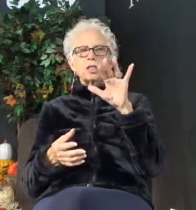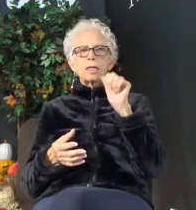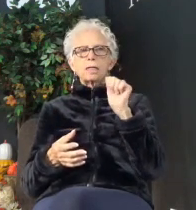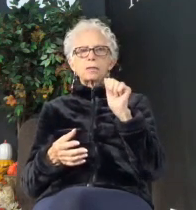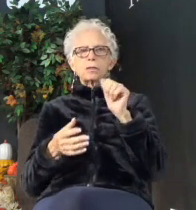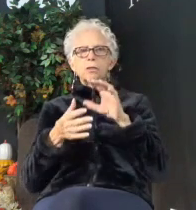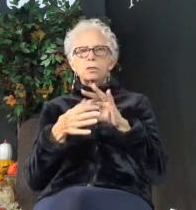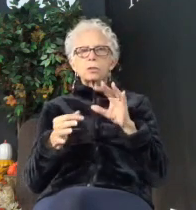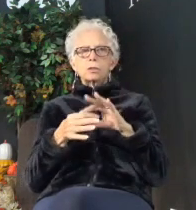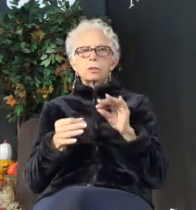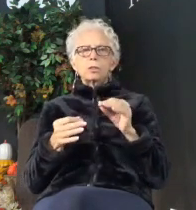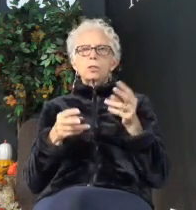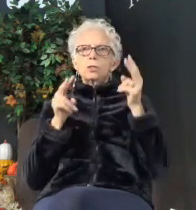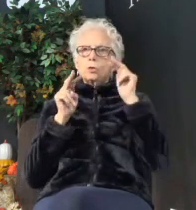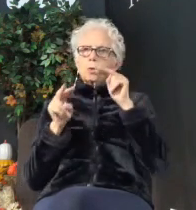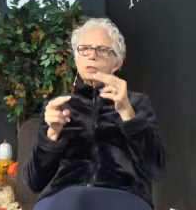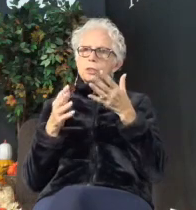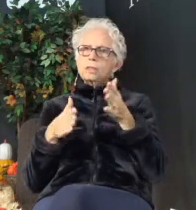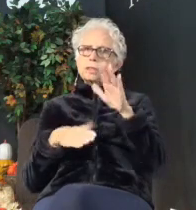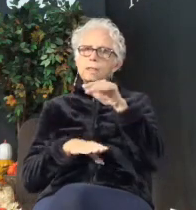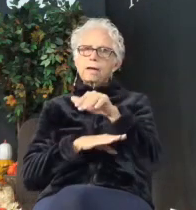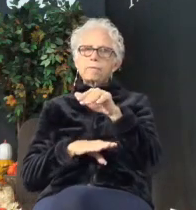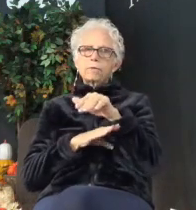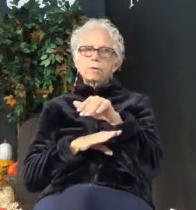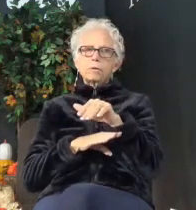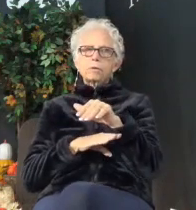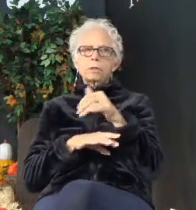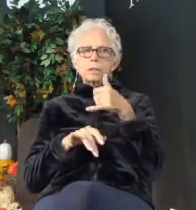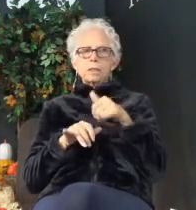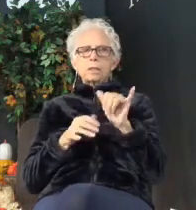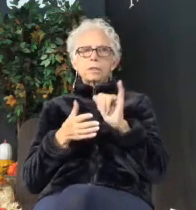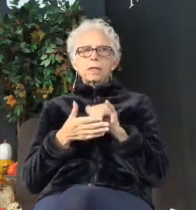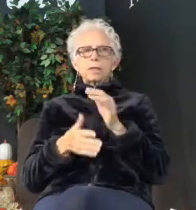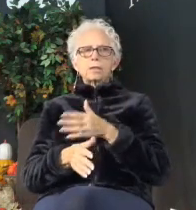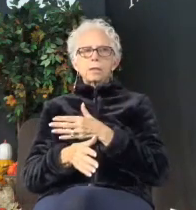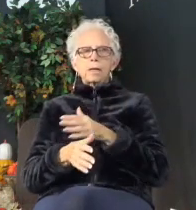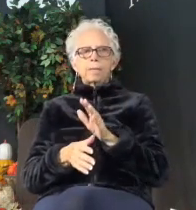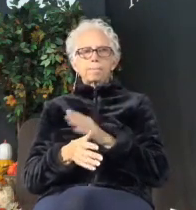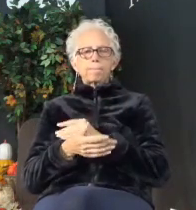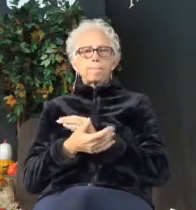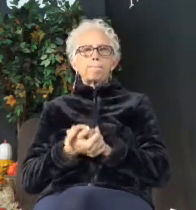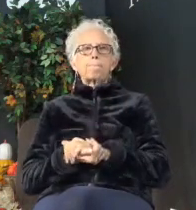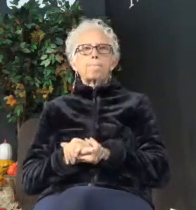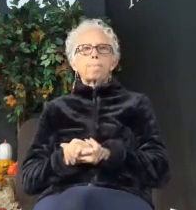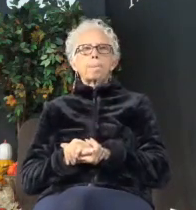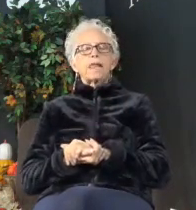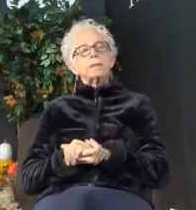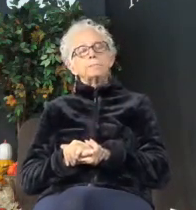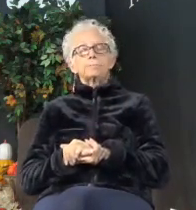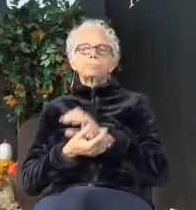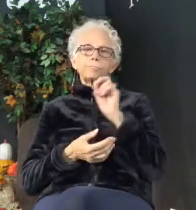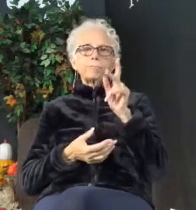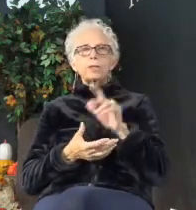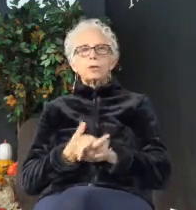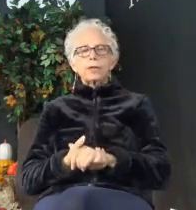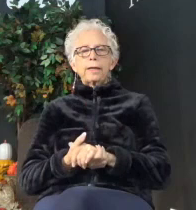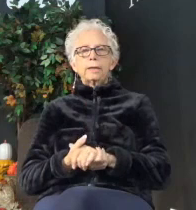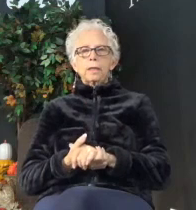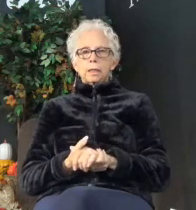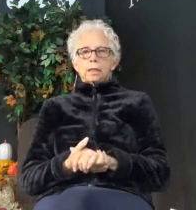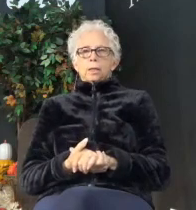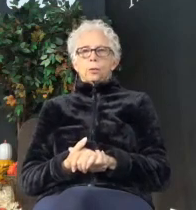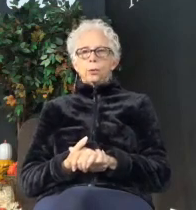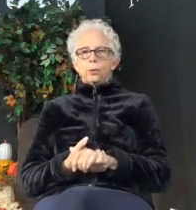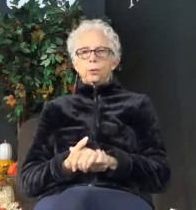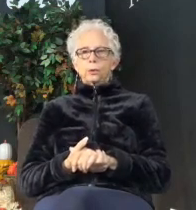watch this this afternoon, you've got to listen to those songs because she will watch it this afternoon. So, okay. All right. I